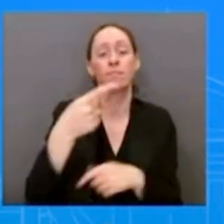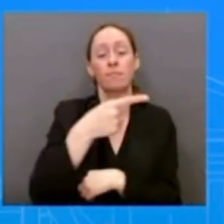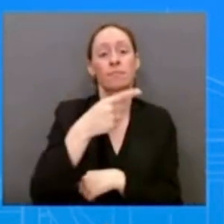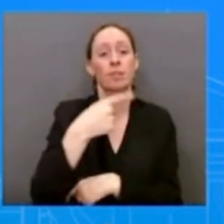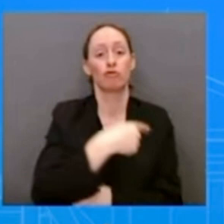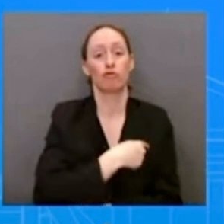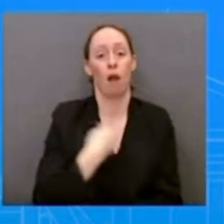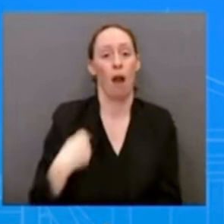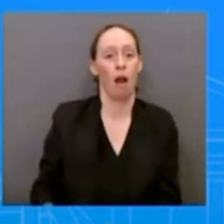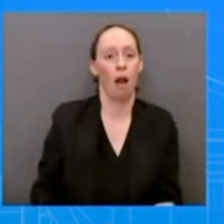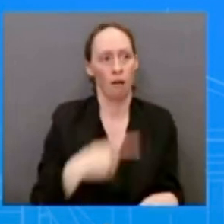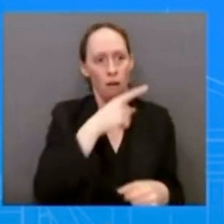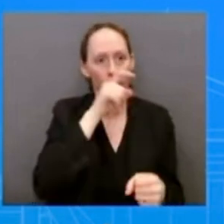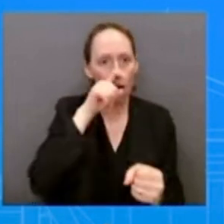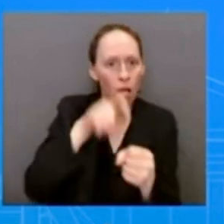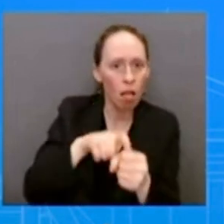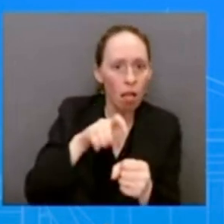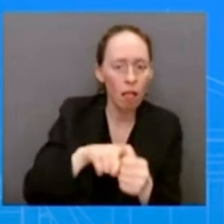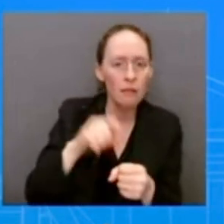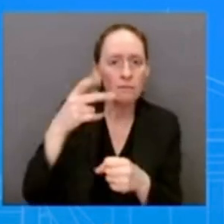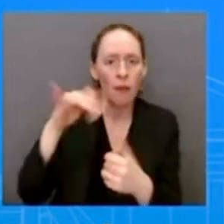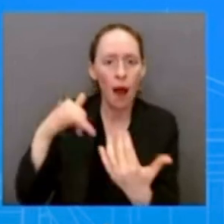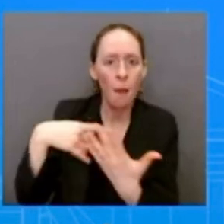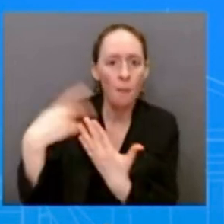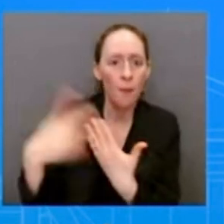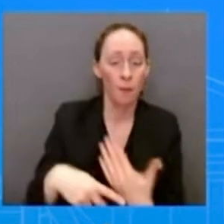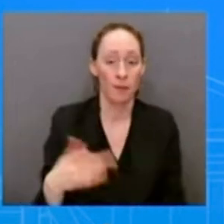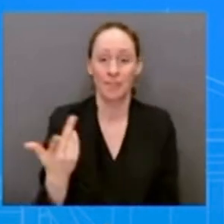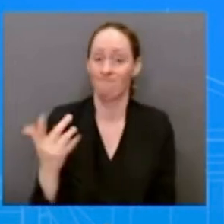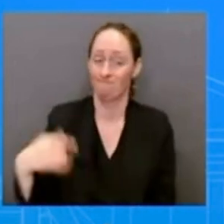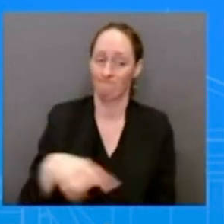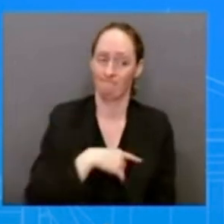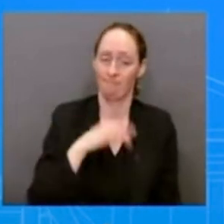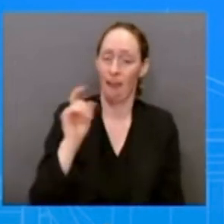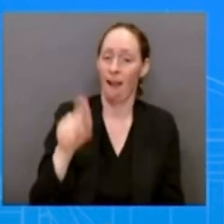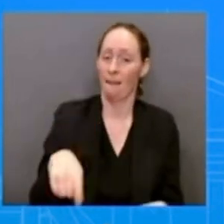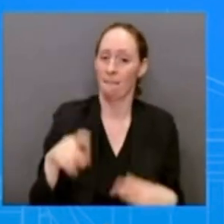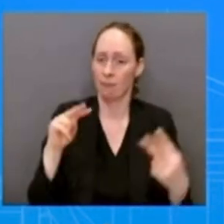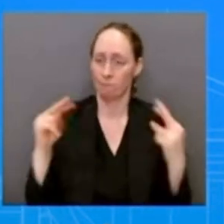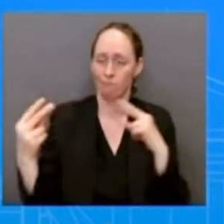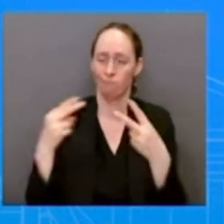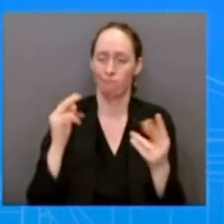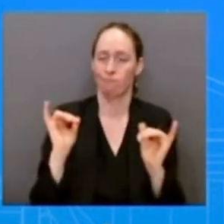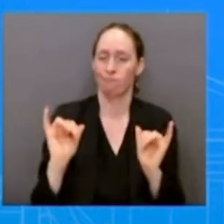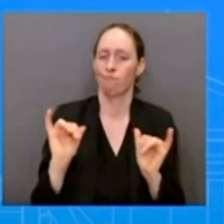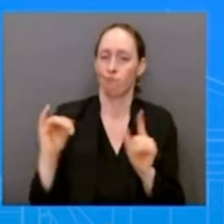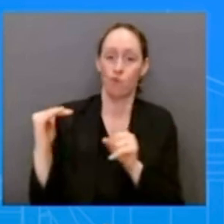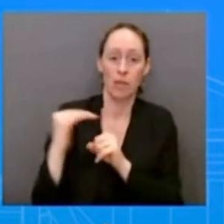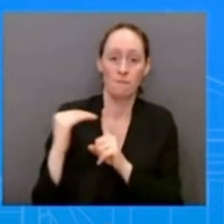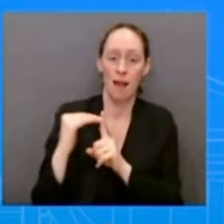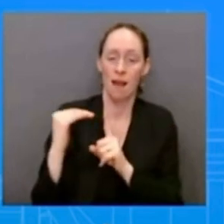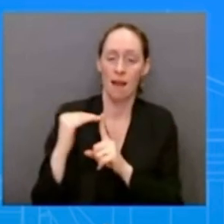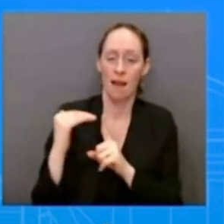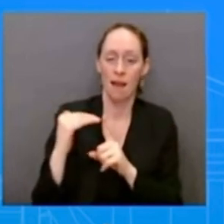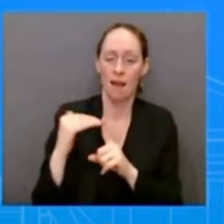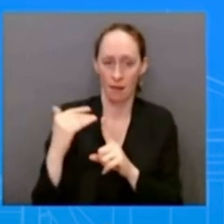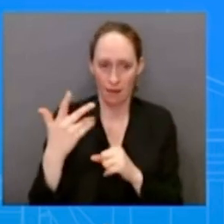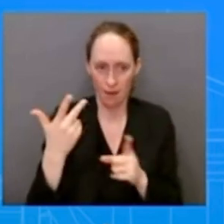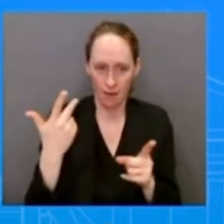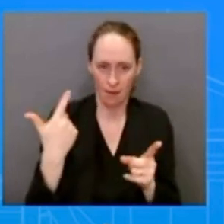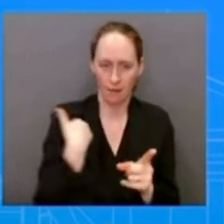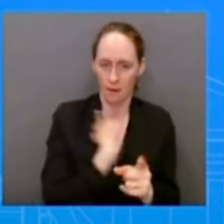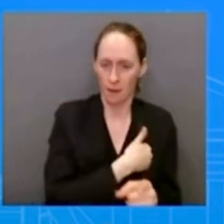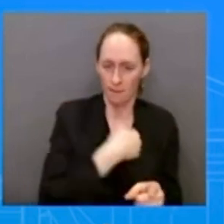to make sure uh that uh when it comes to our defensive capabilities particularly our air defensive capabilities that we are